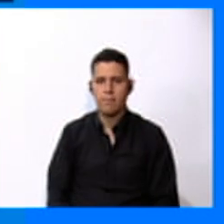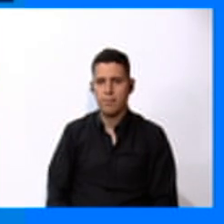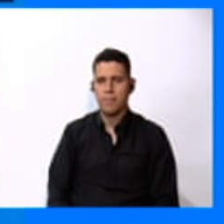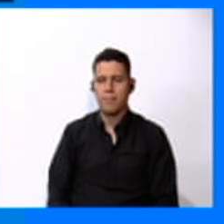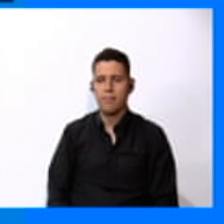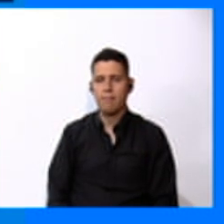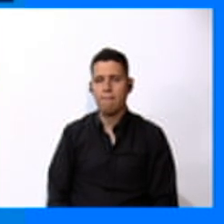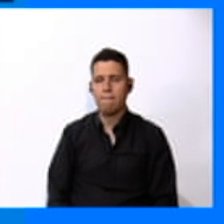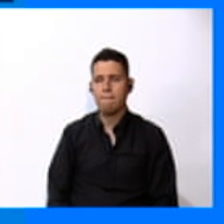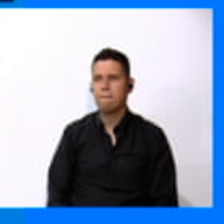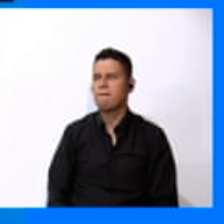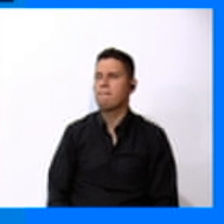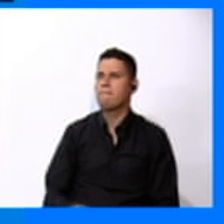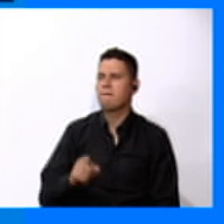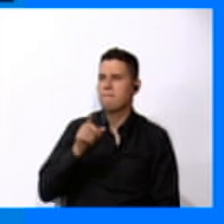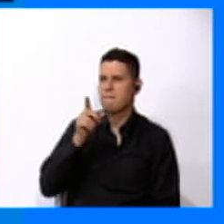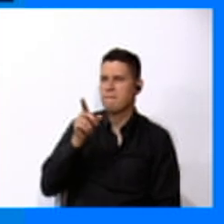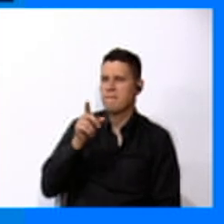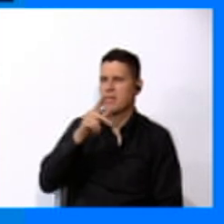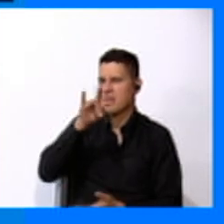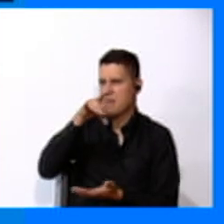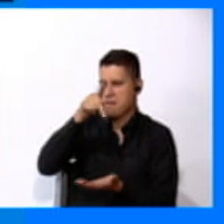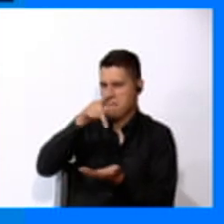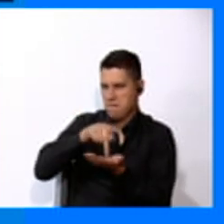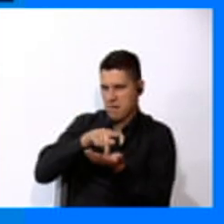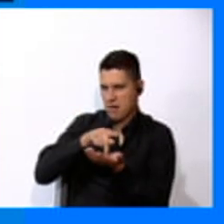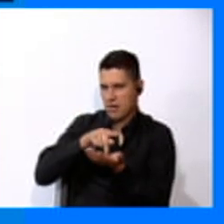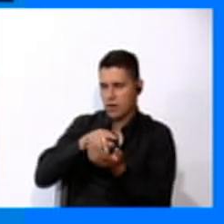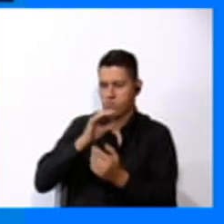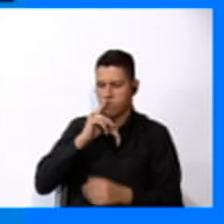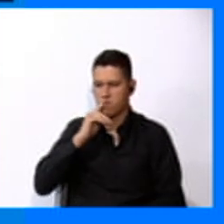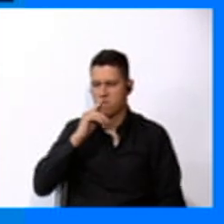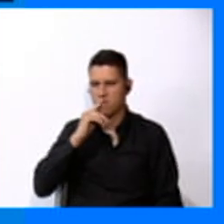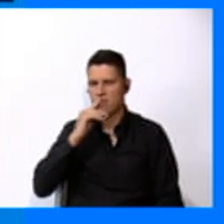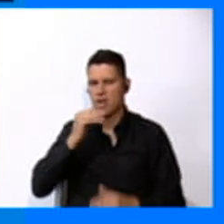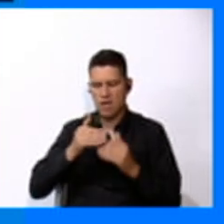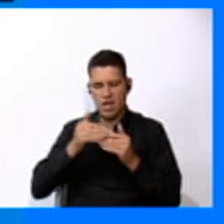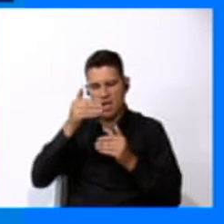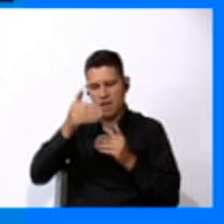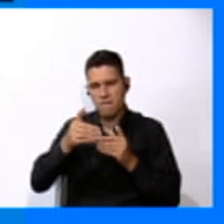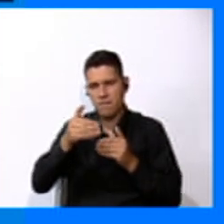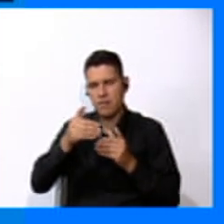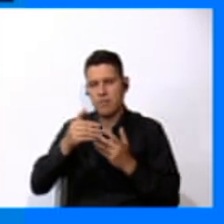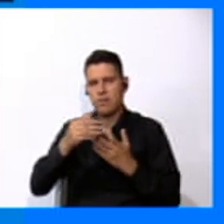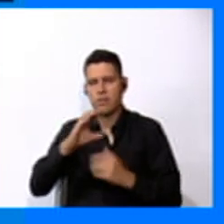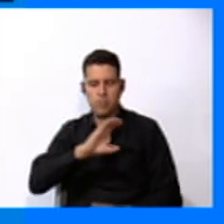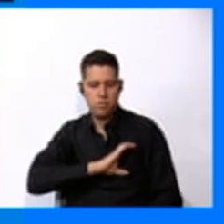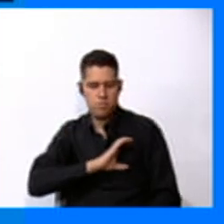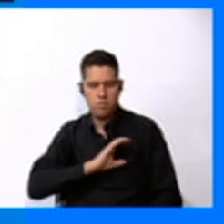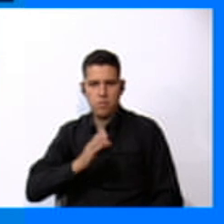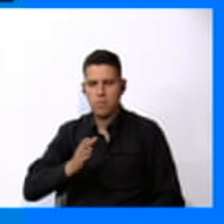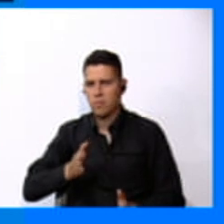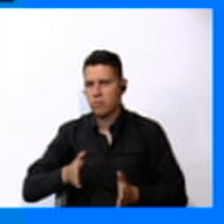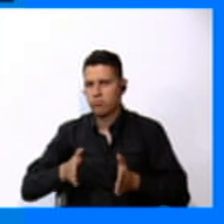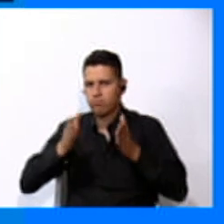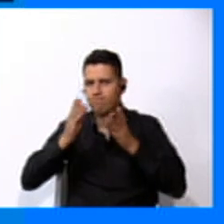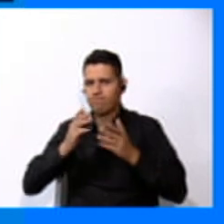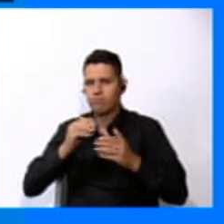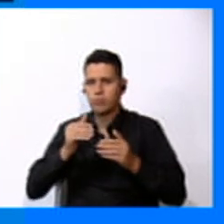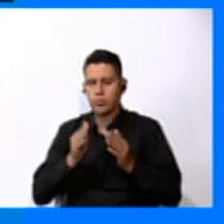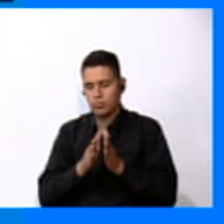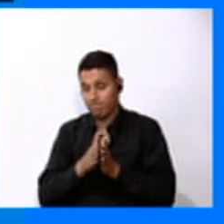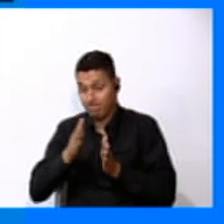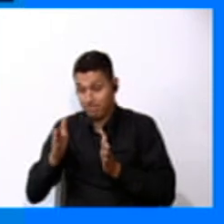Where is the park? Is it in front of the police station? Next to the cafeteria?